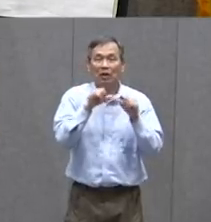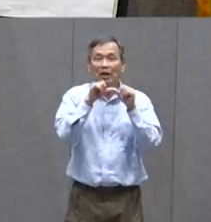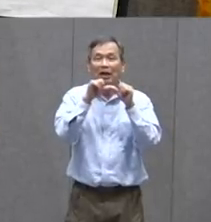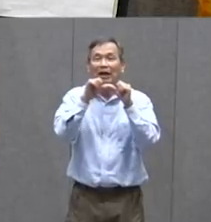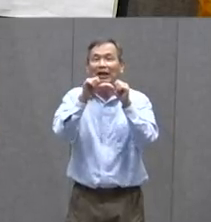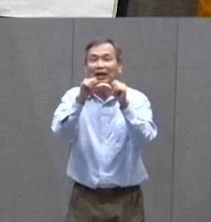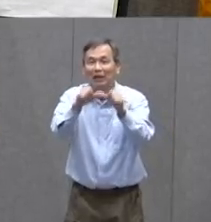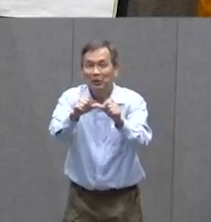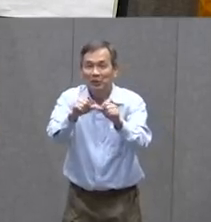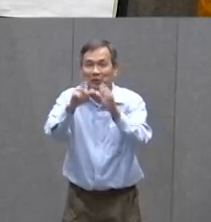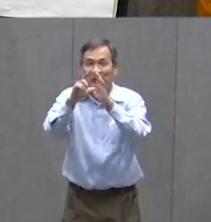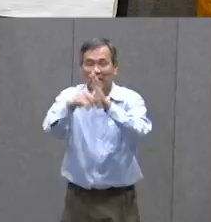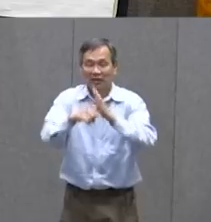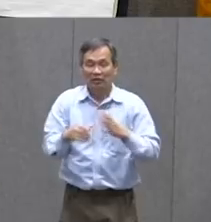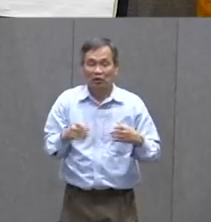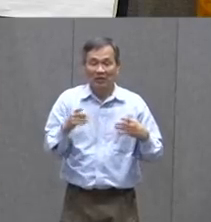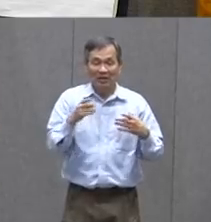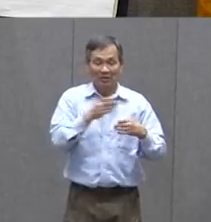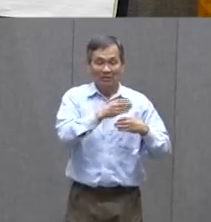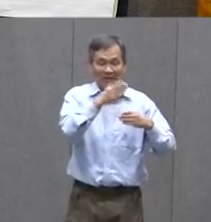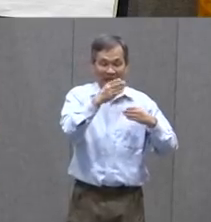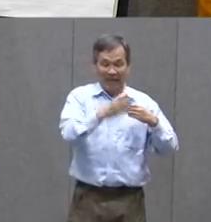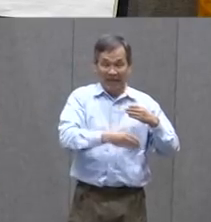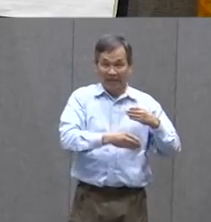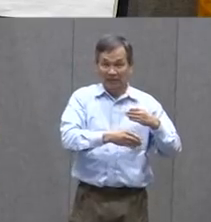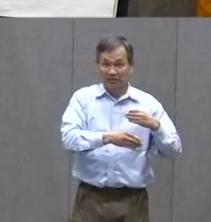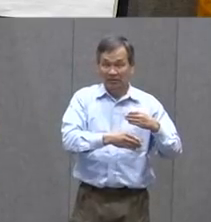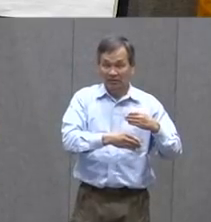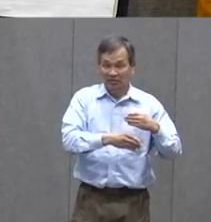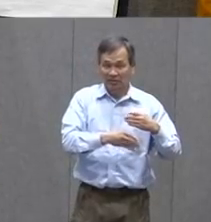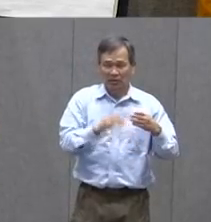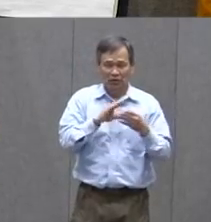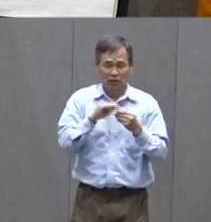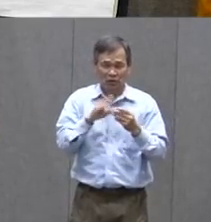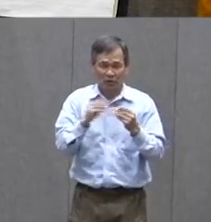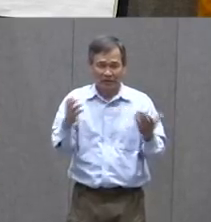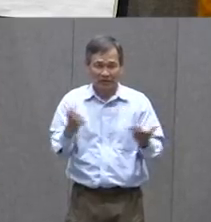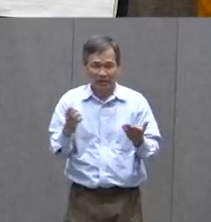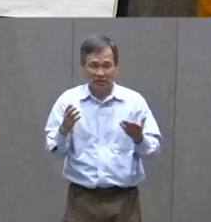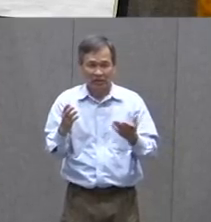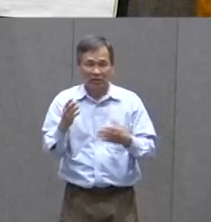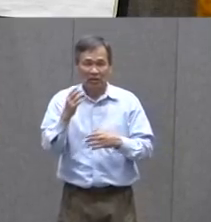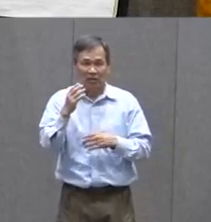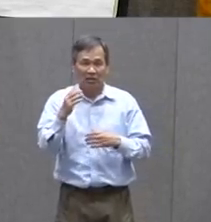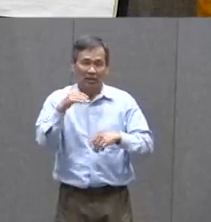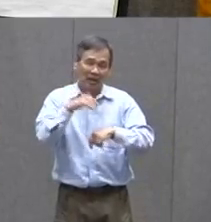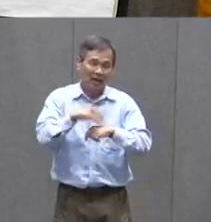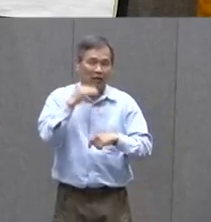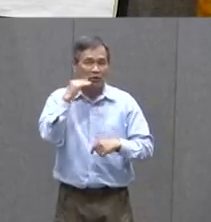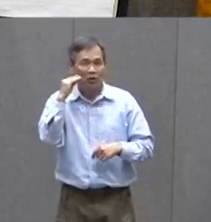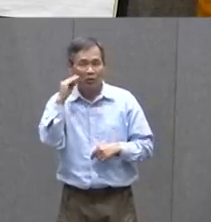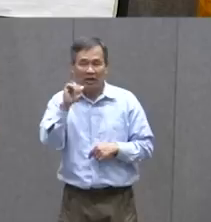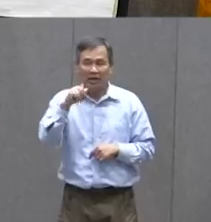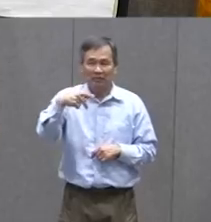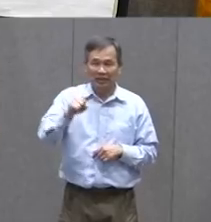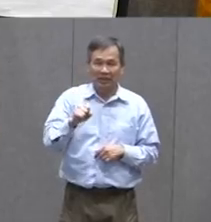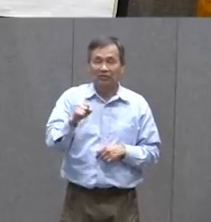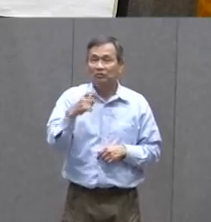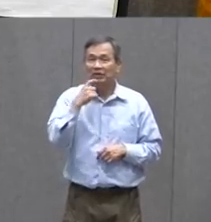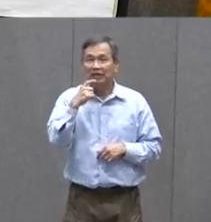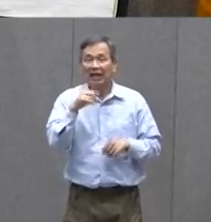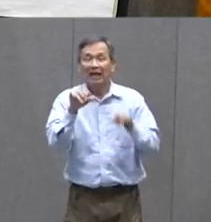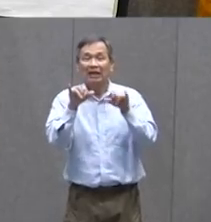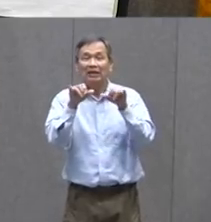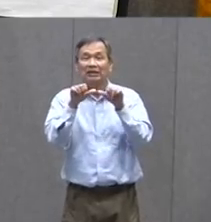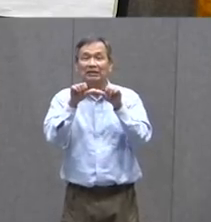Later So Your End Might Be Like Our Stories Here At Home At APS We Might Say Stay Tuned Tomorrow